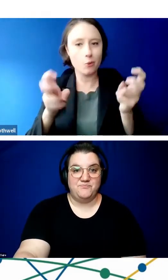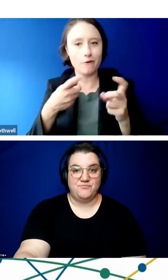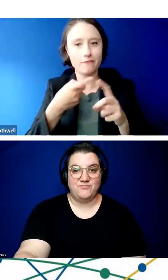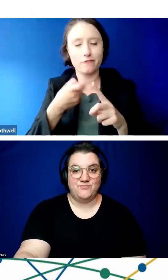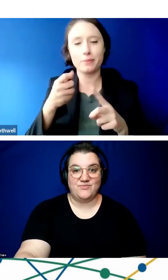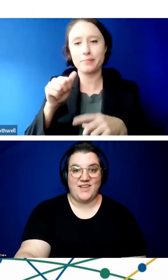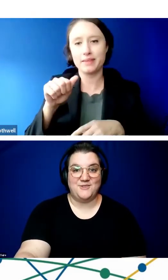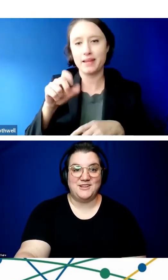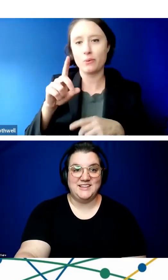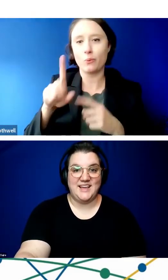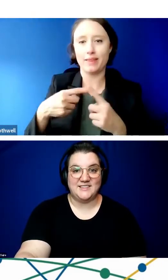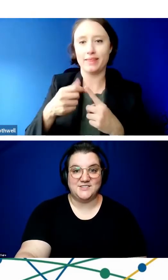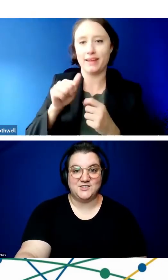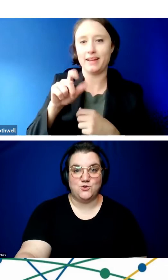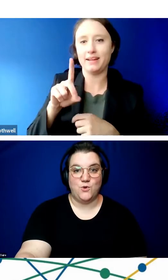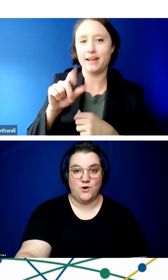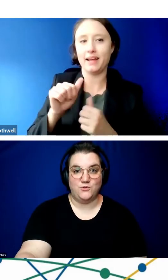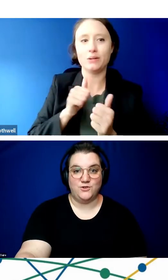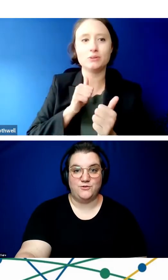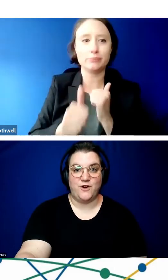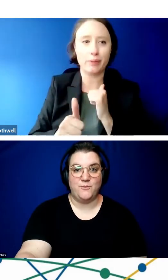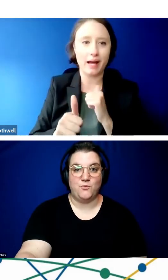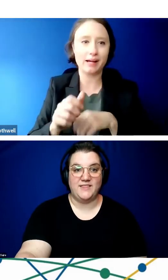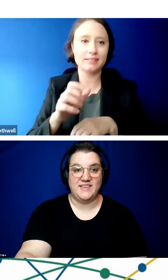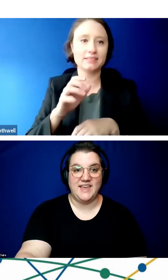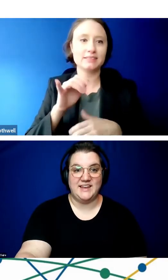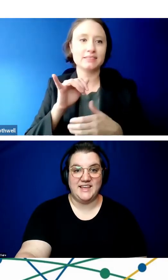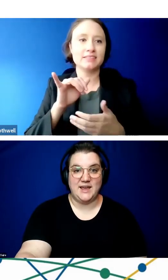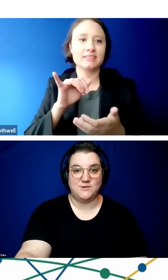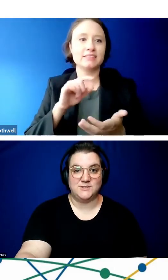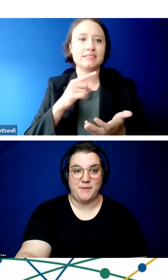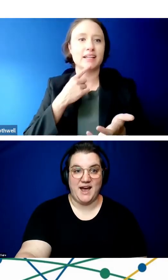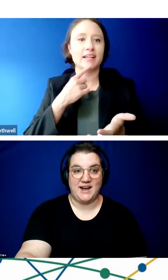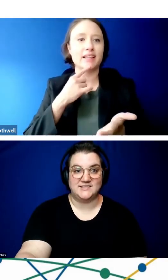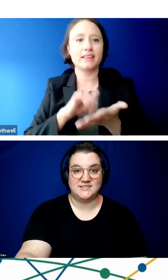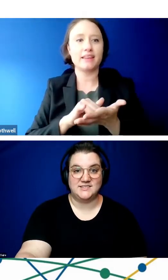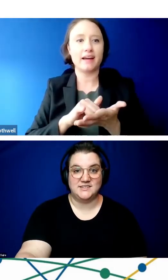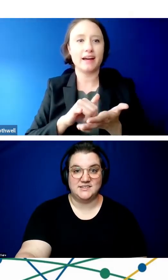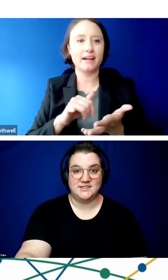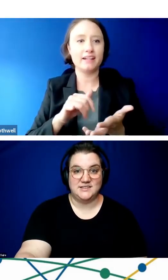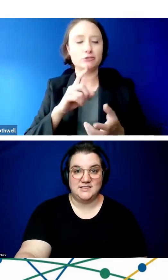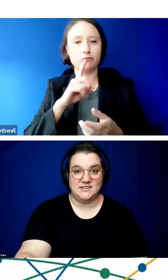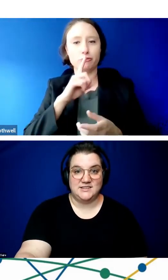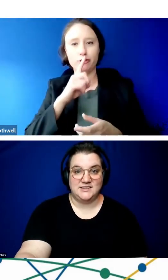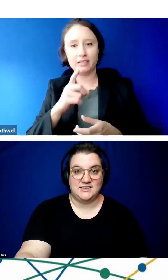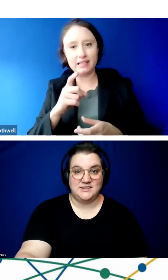So, I really like this quote from when the ADA was passed